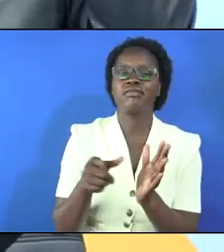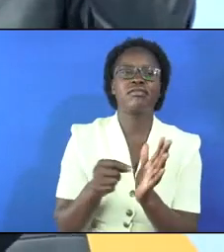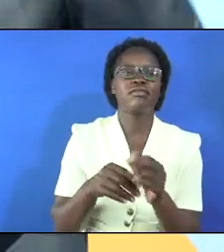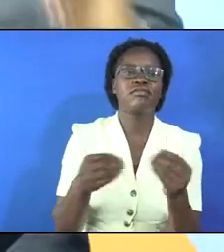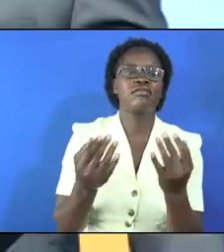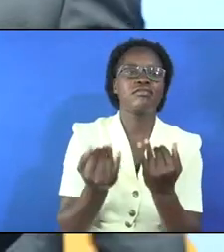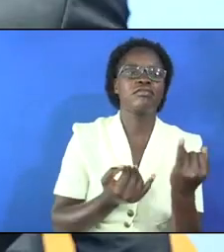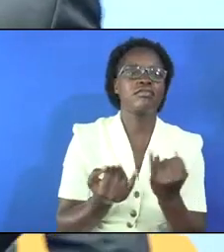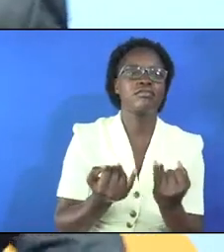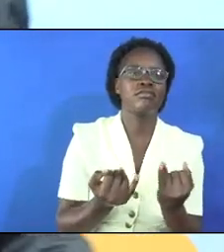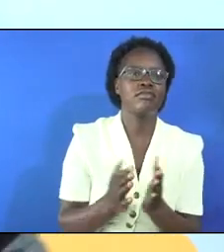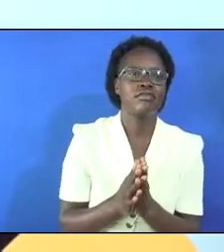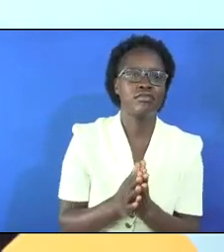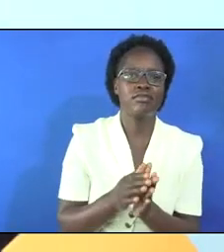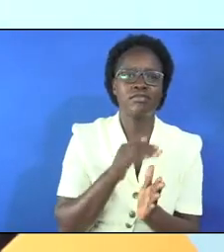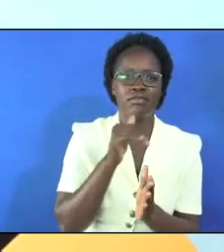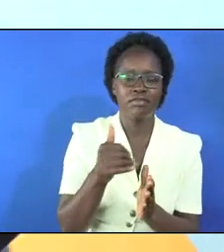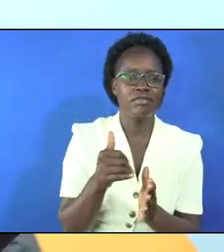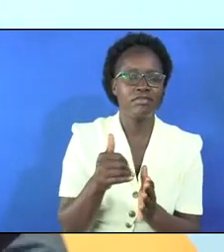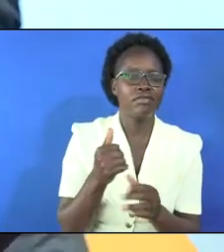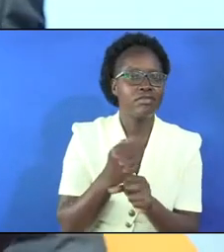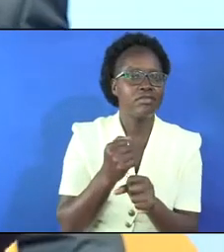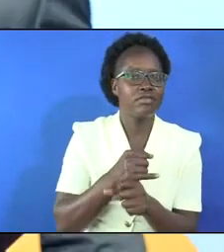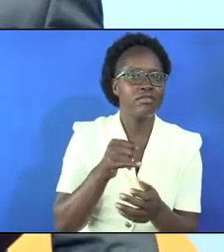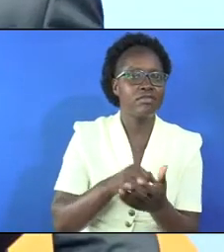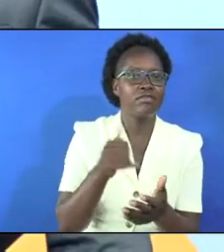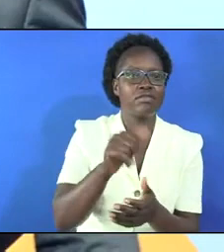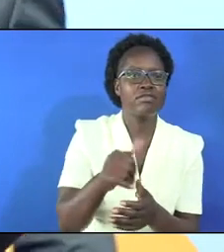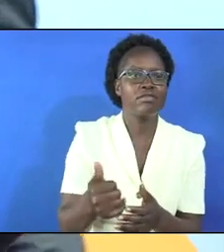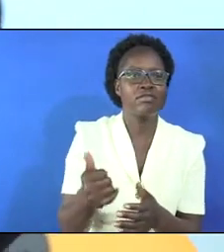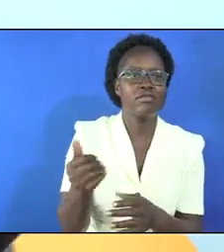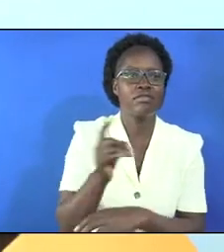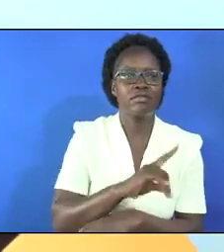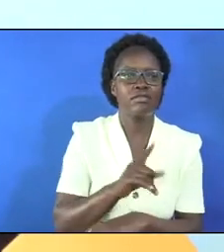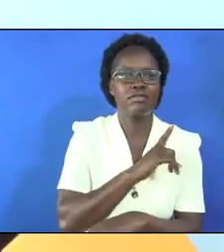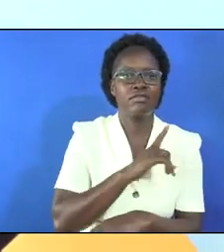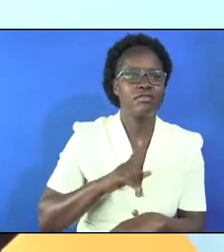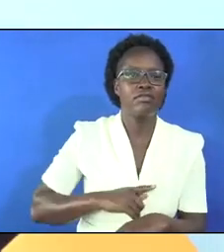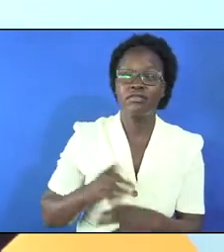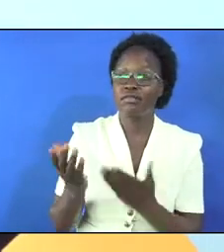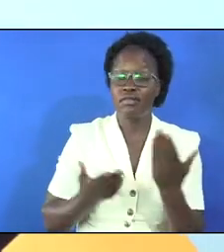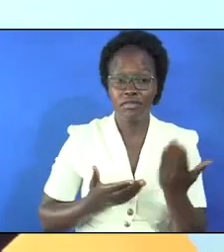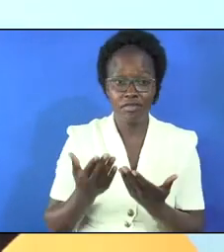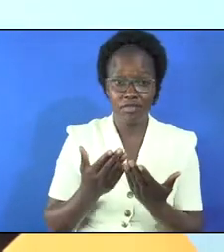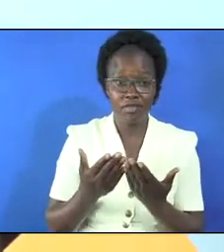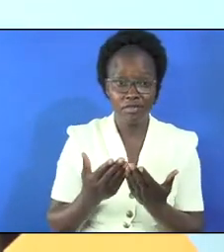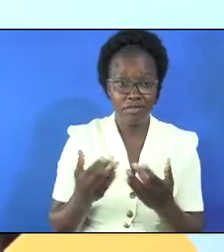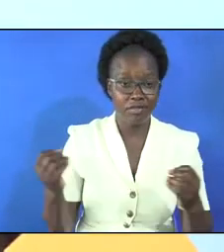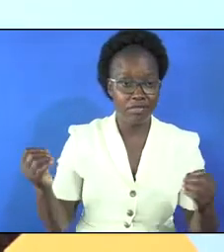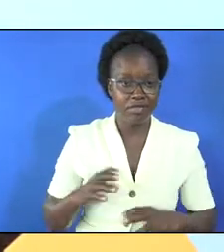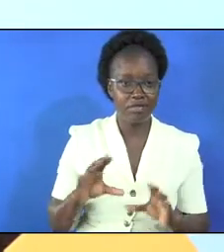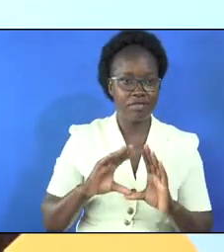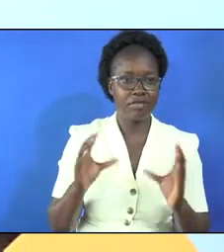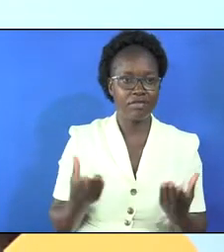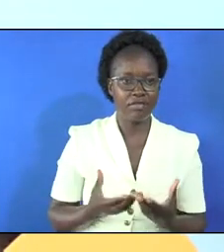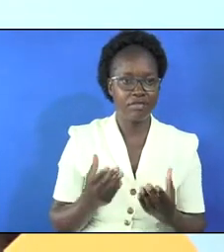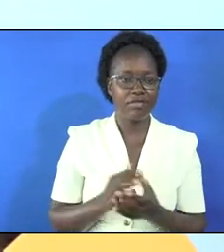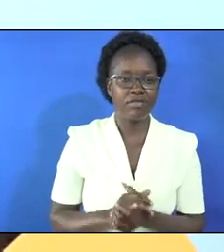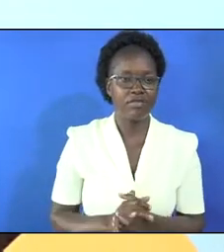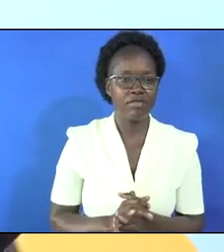that are given on sabbath day don't even do it any other day and the lord that we serve will shock the world